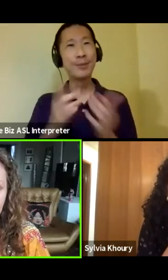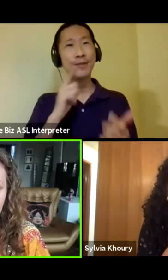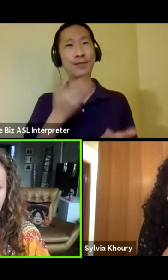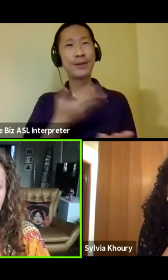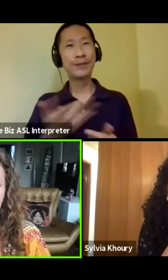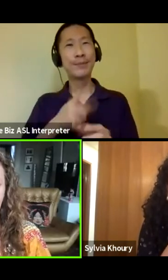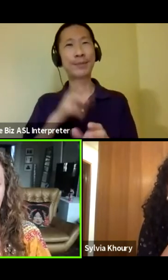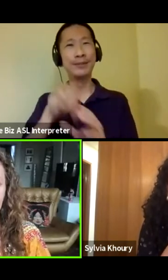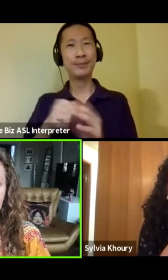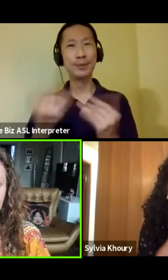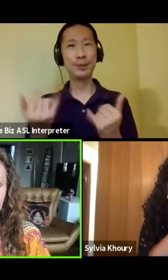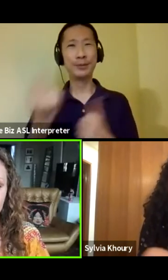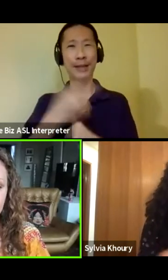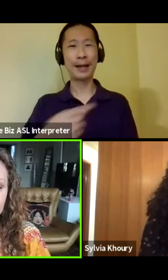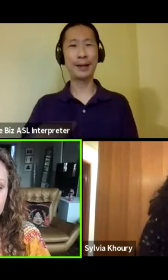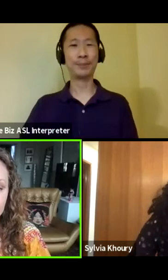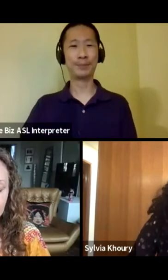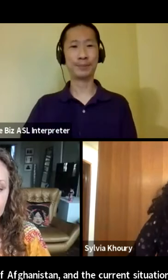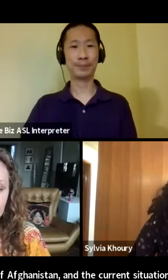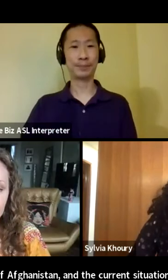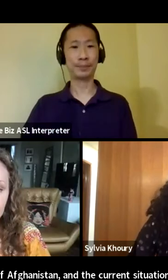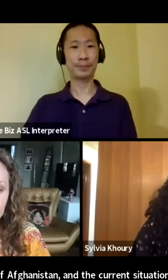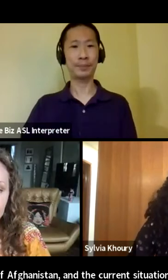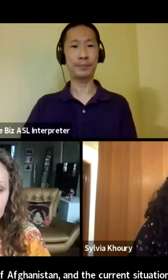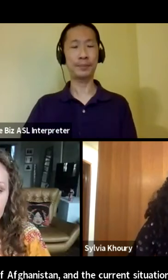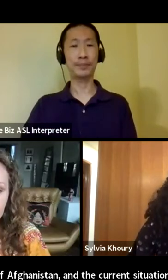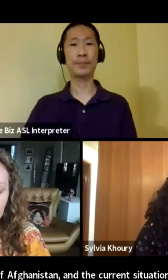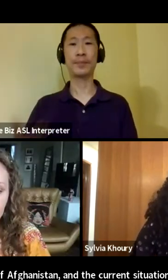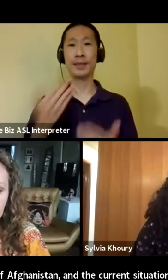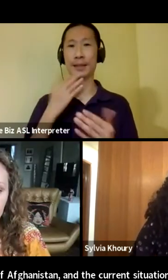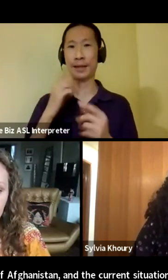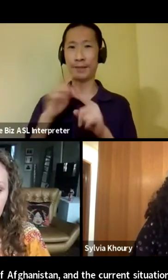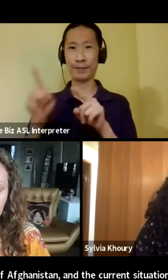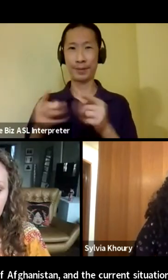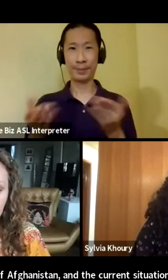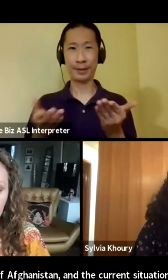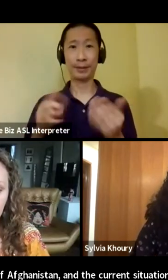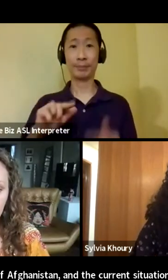having me today thank you for being here sylvia